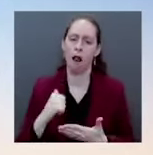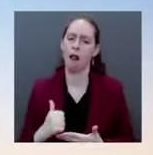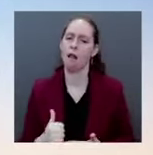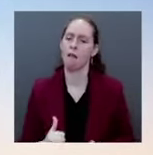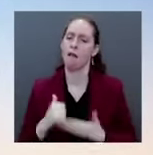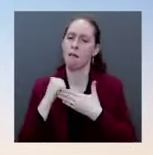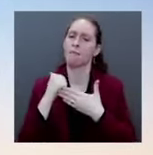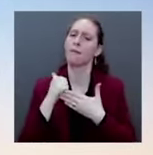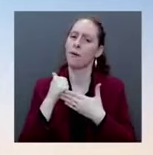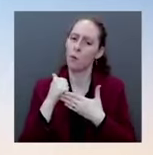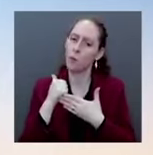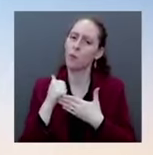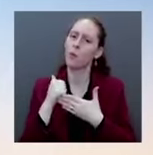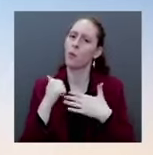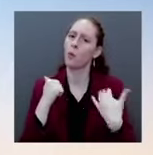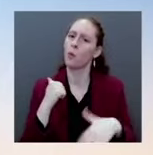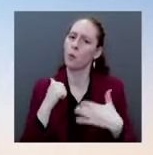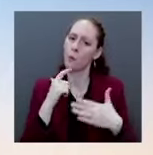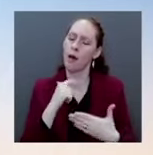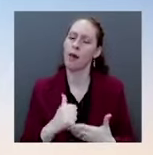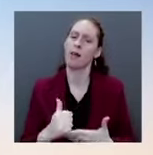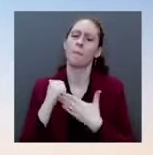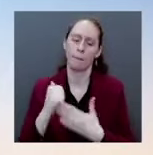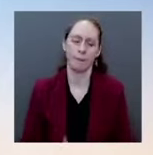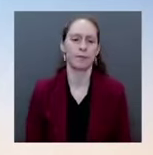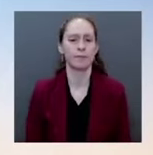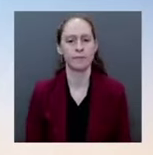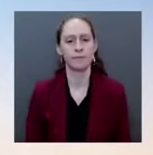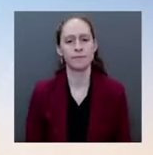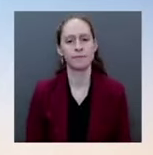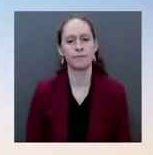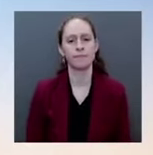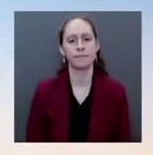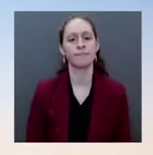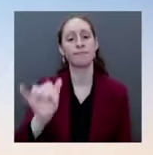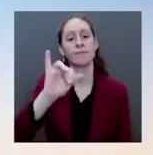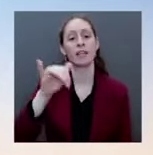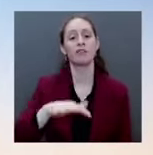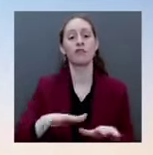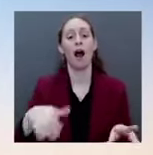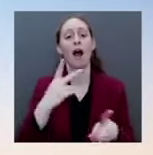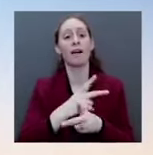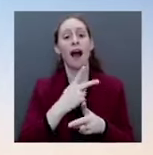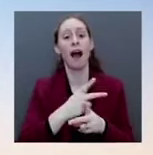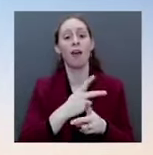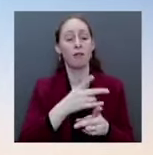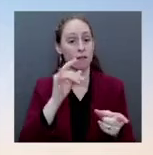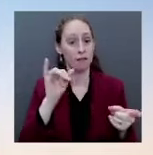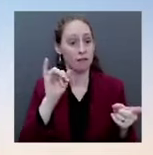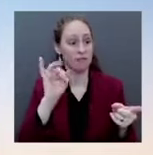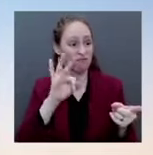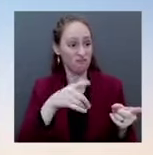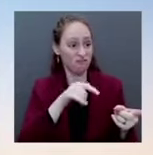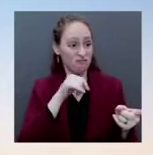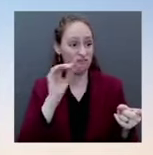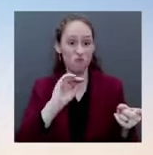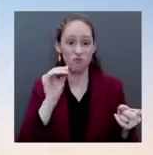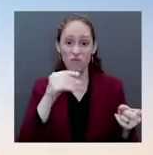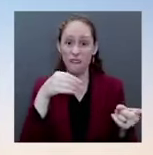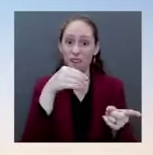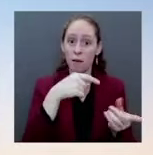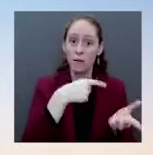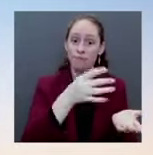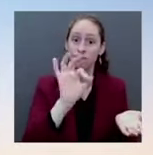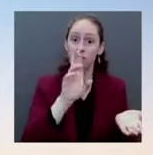would free up a lot of resources to invest in other monthly needs. And short of that passing, and